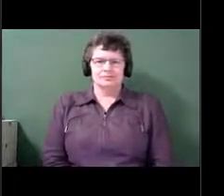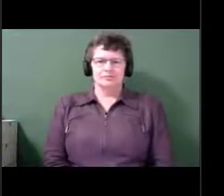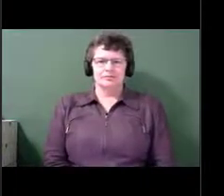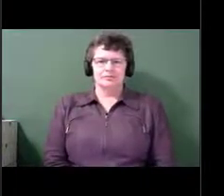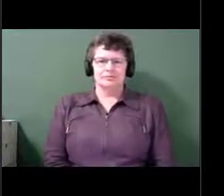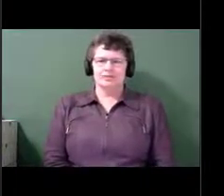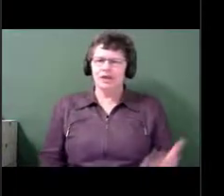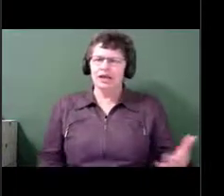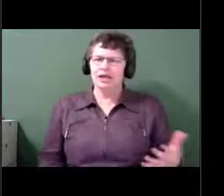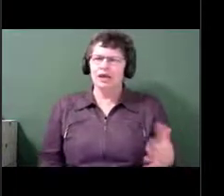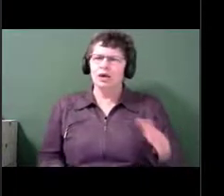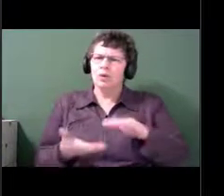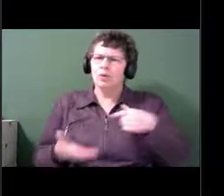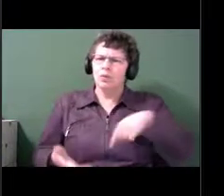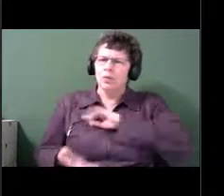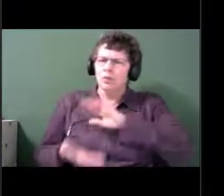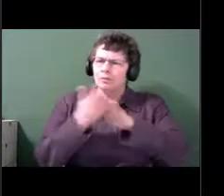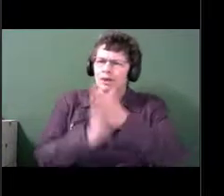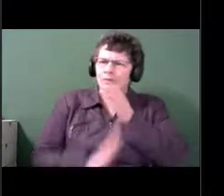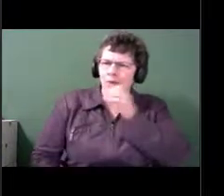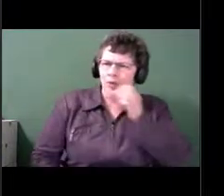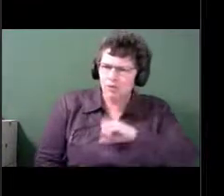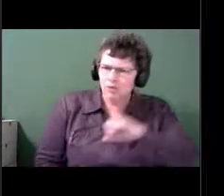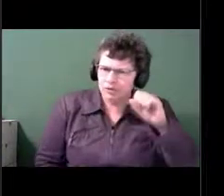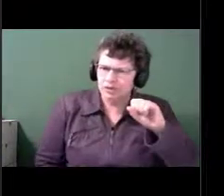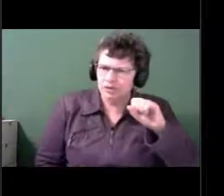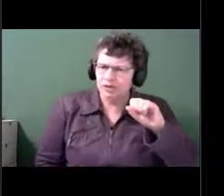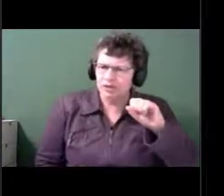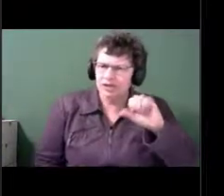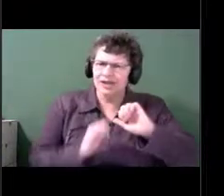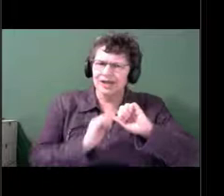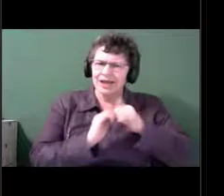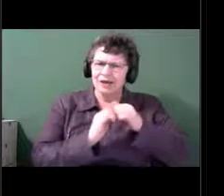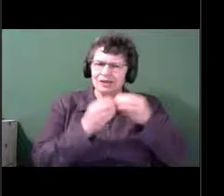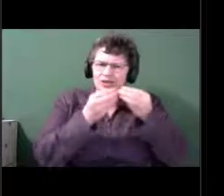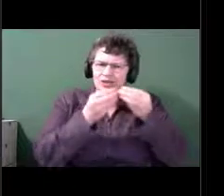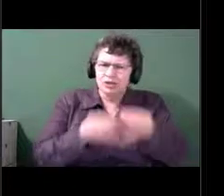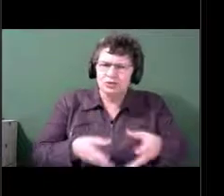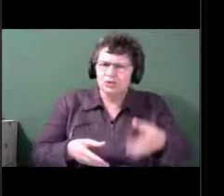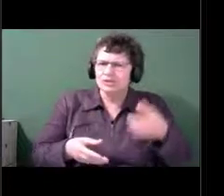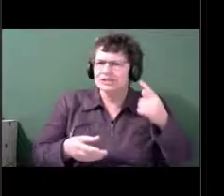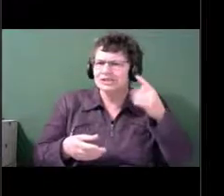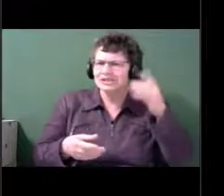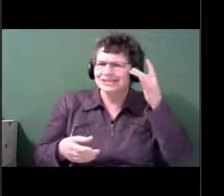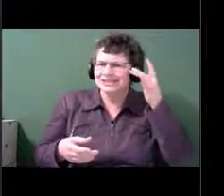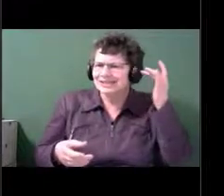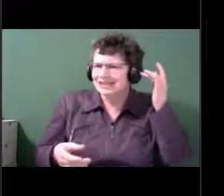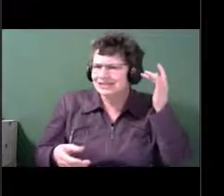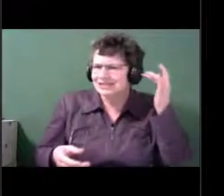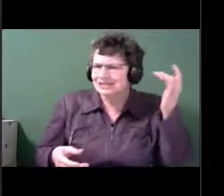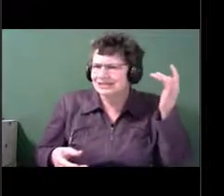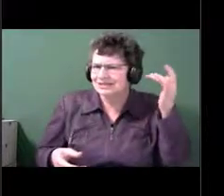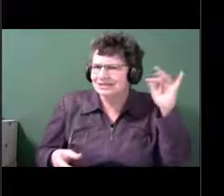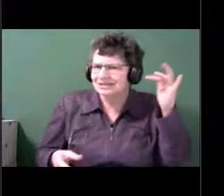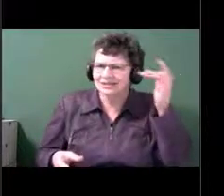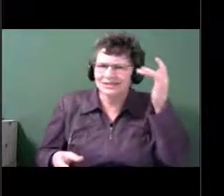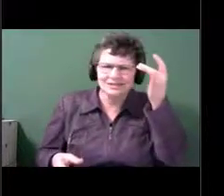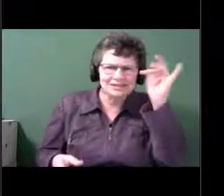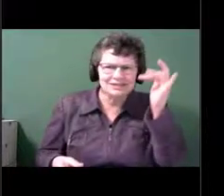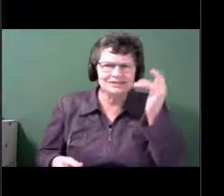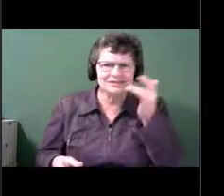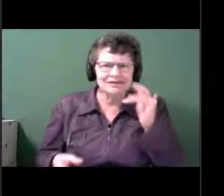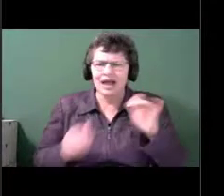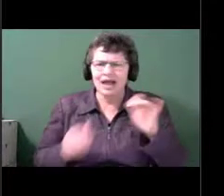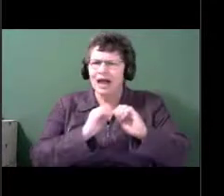to a very large number of health problems and also everyday activity? You know, so why does it